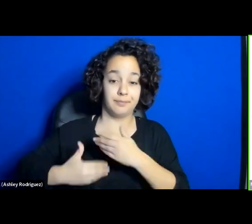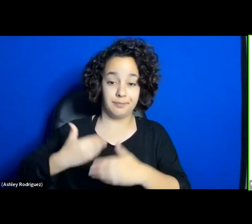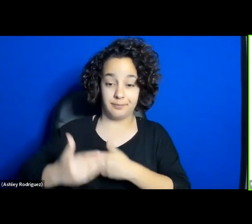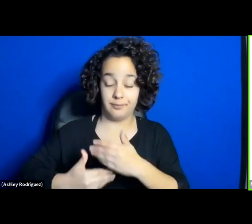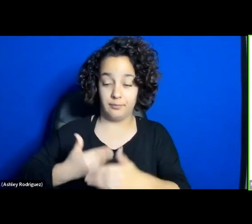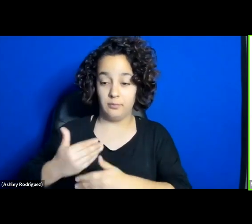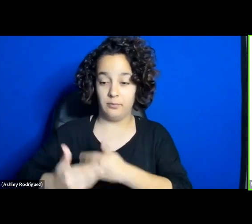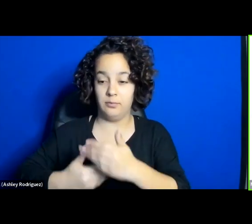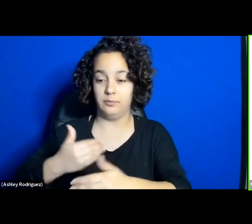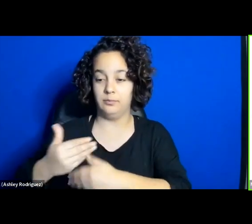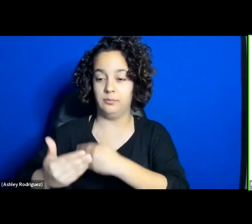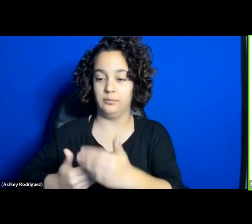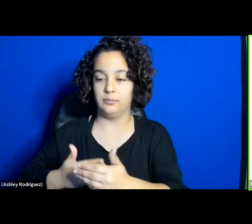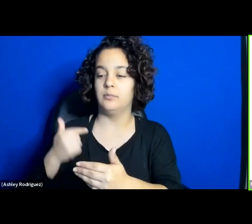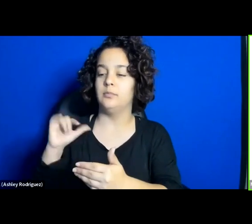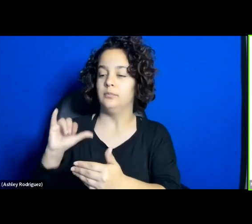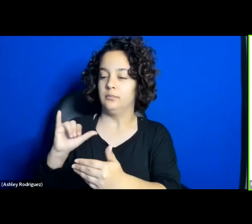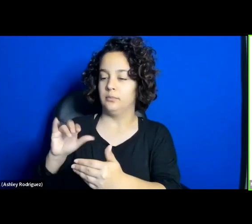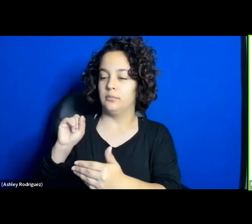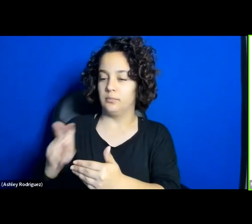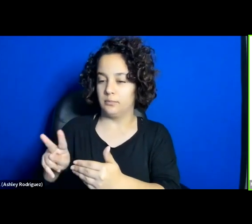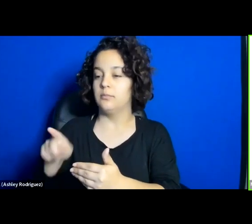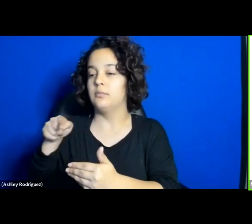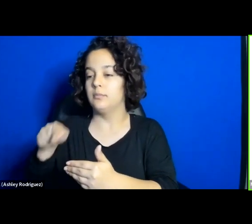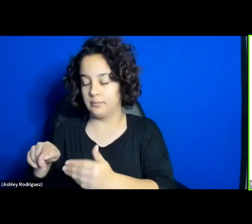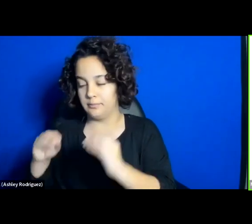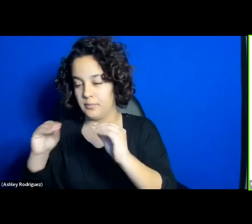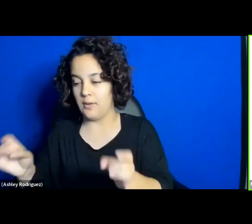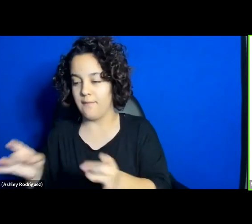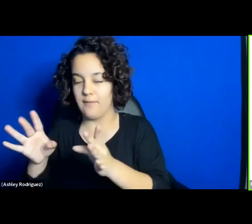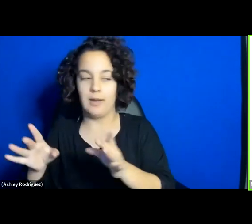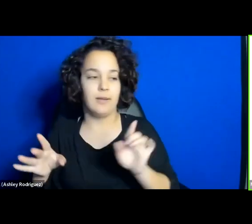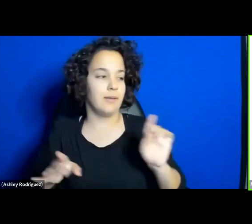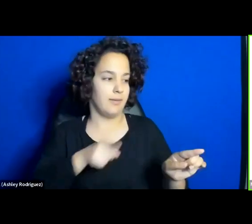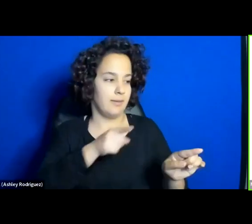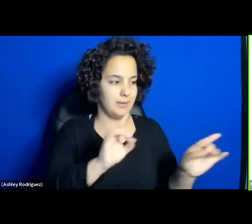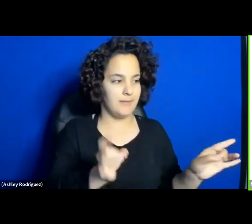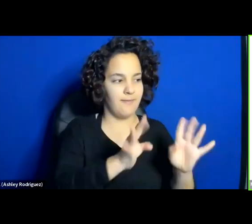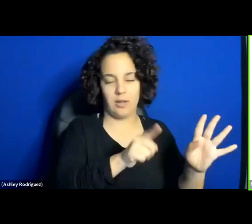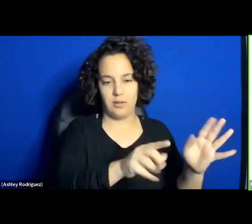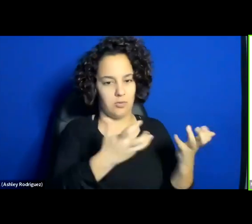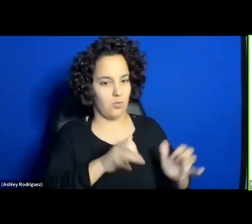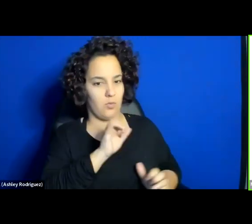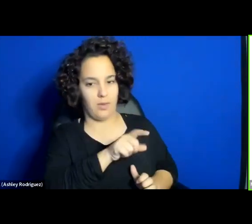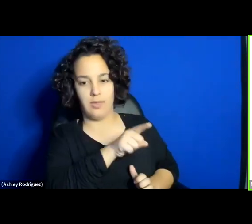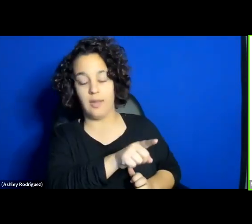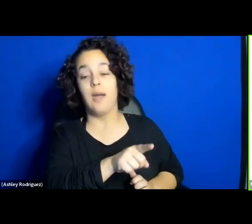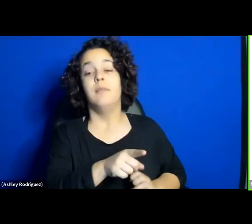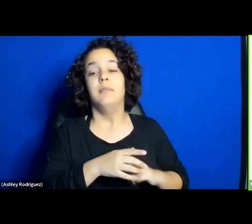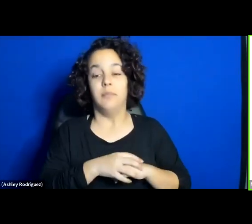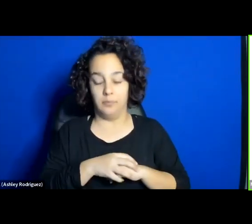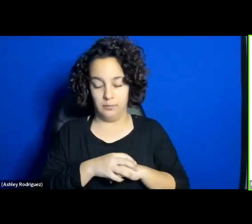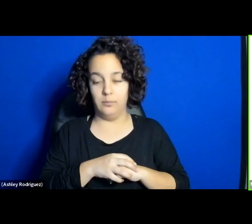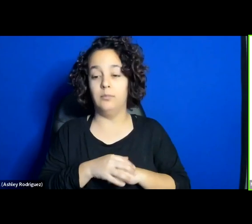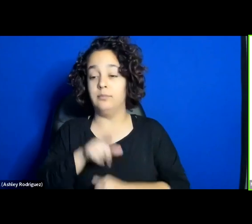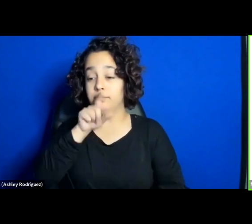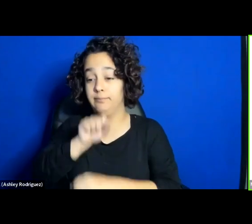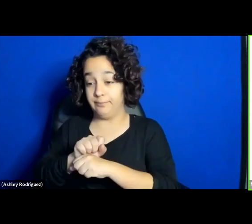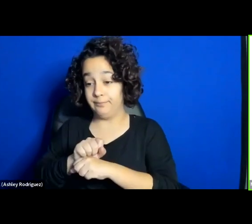reality with a view to the future. In this sense, they are closely connected and mutually influential.